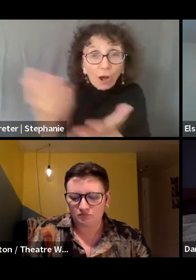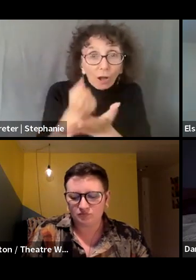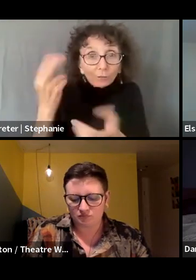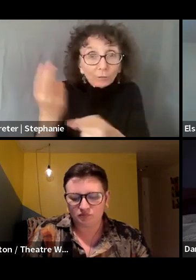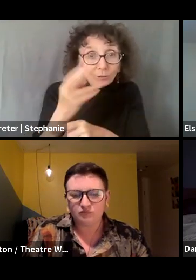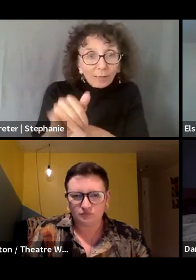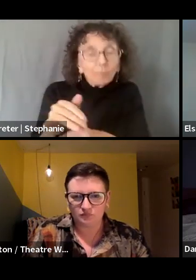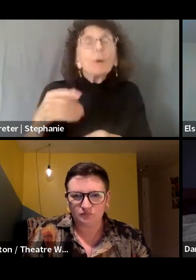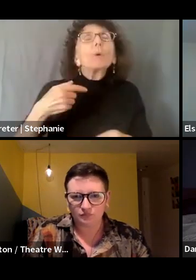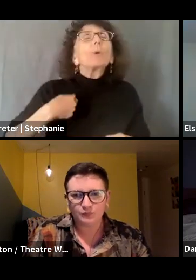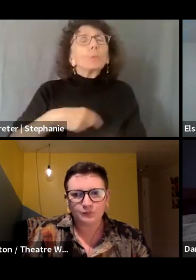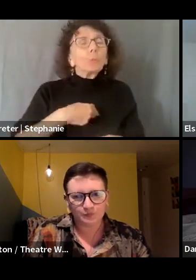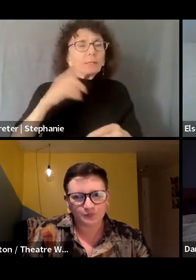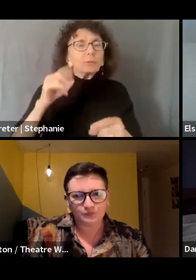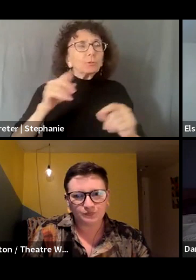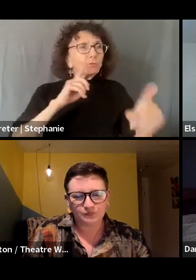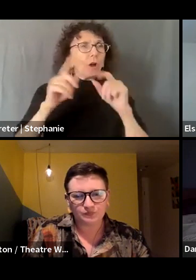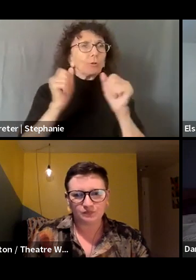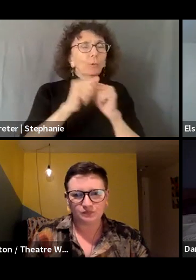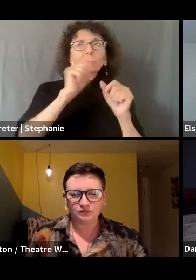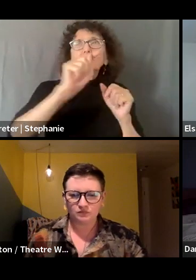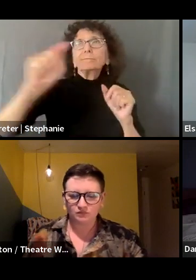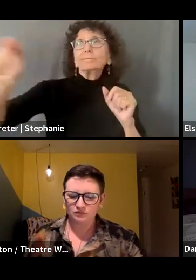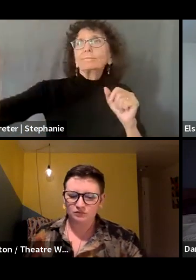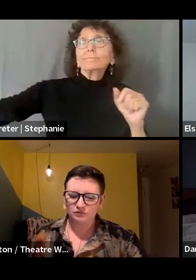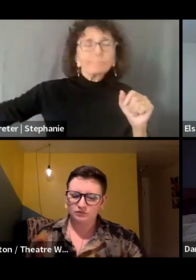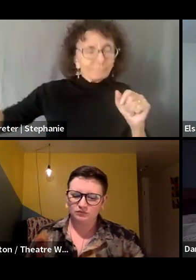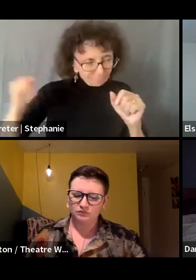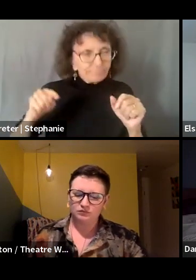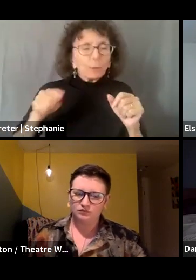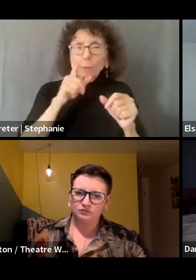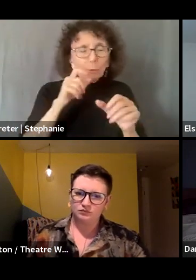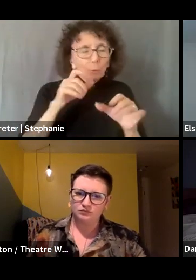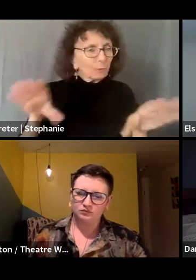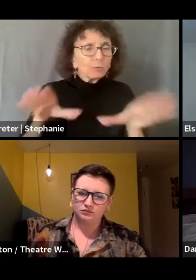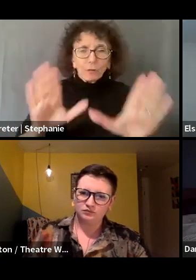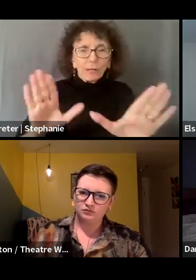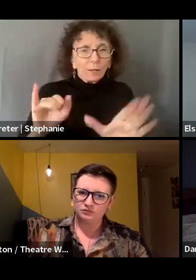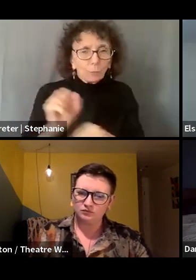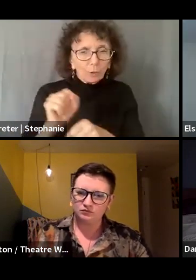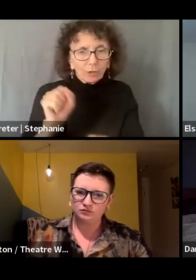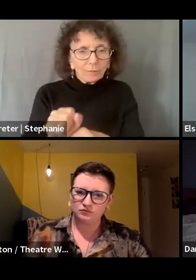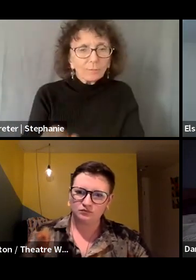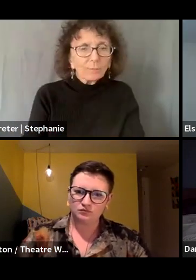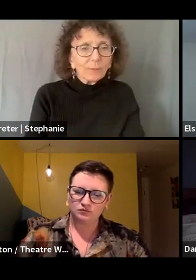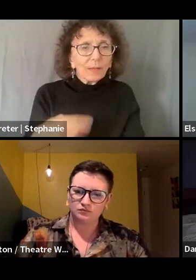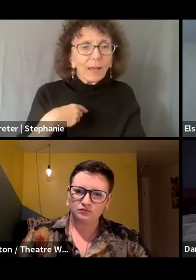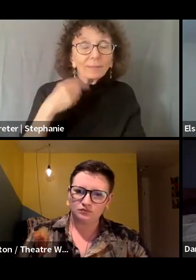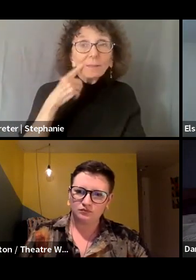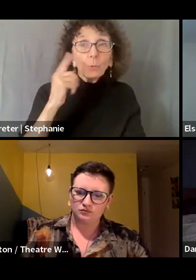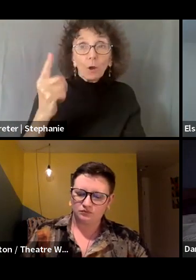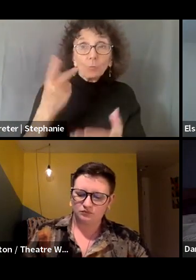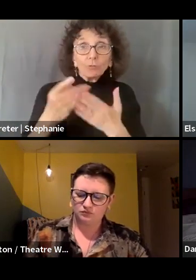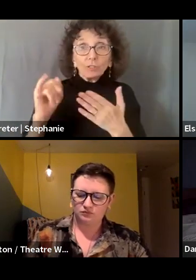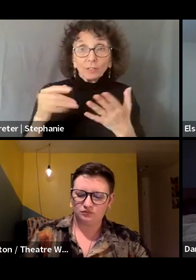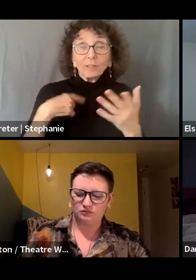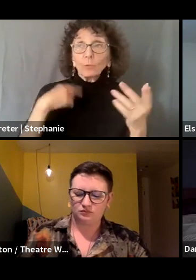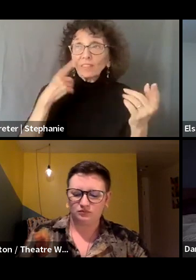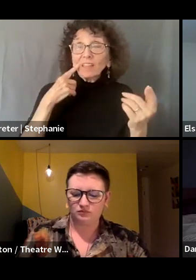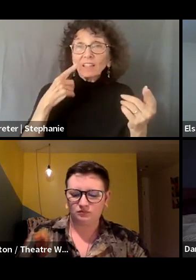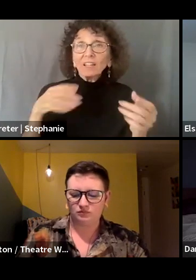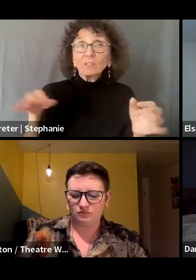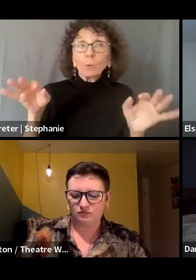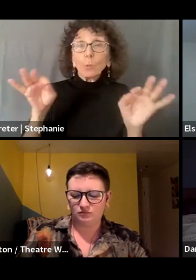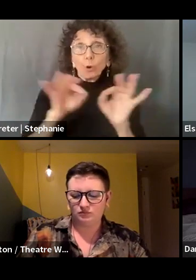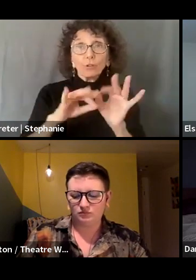organizations that have been done, have done excellent work and one of the projects that I think is worth, or that we think is worth lifting up